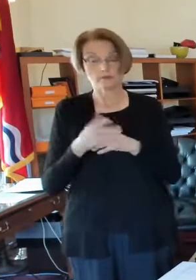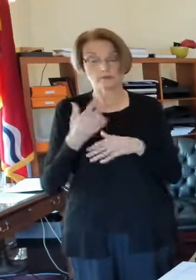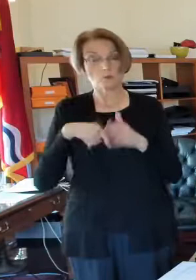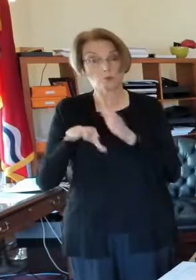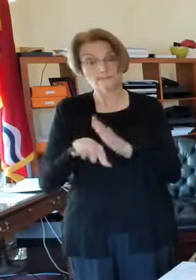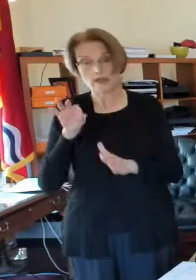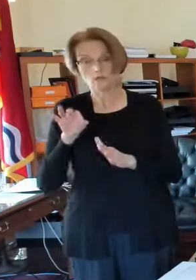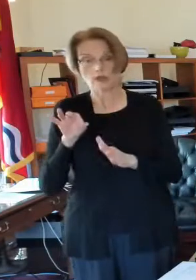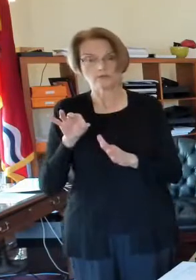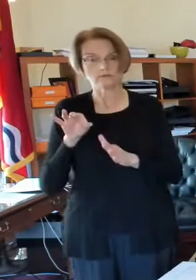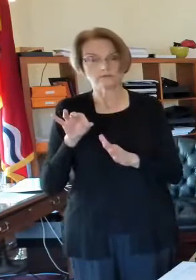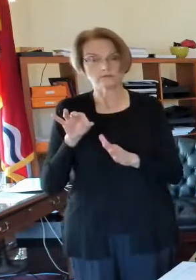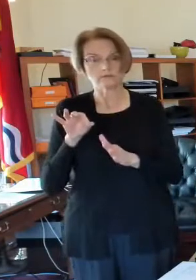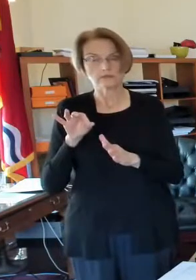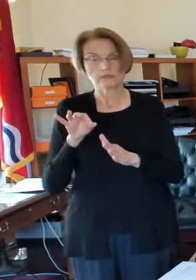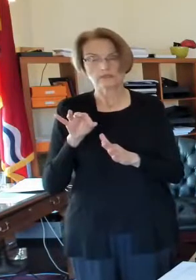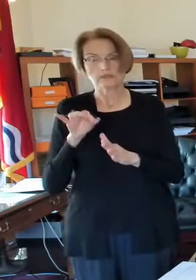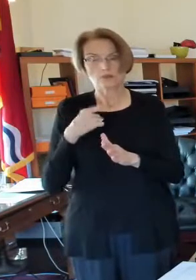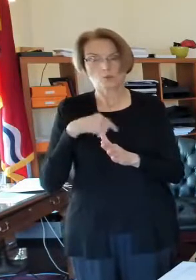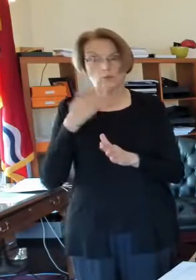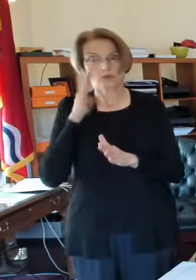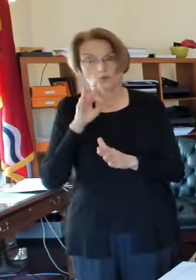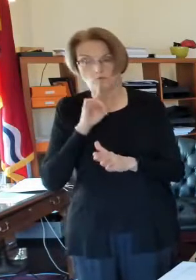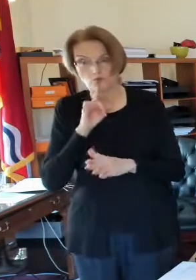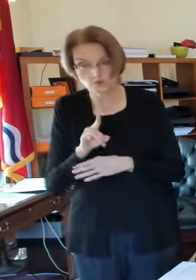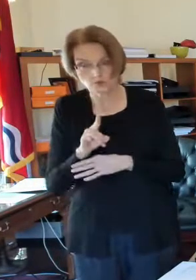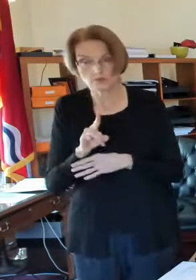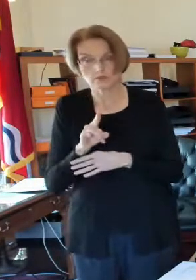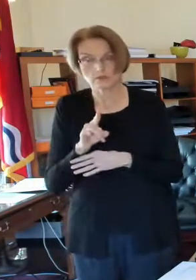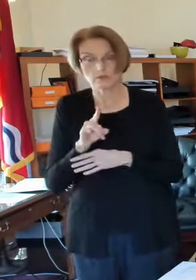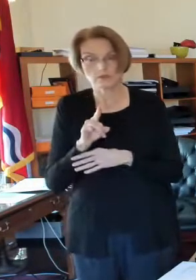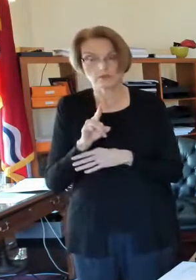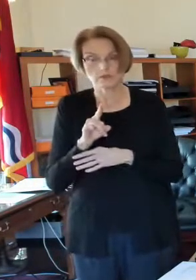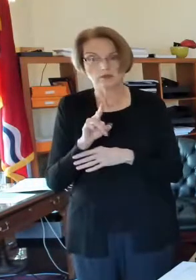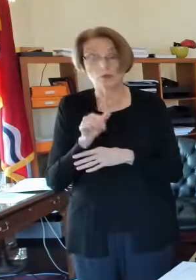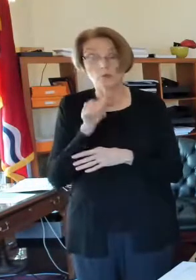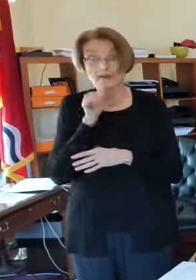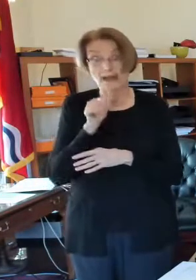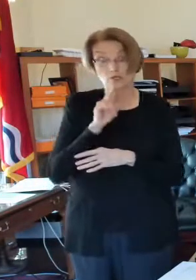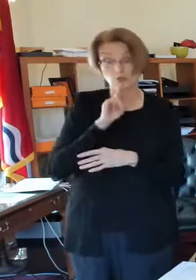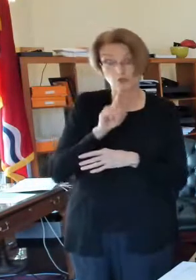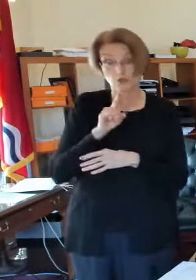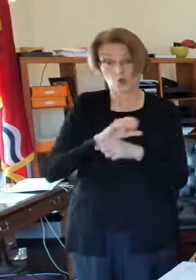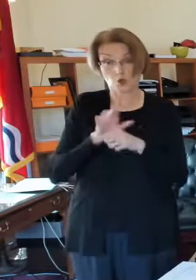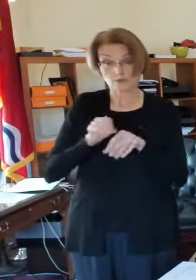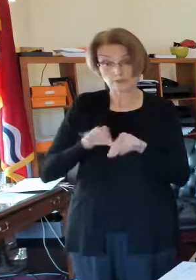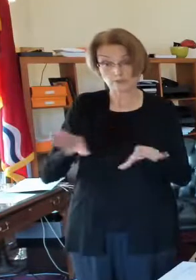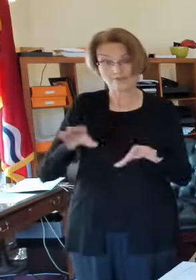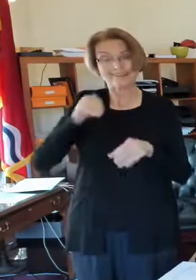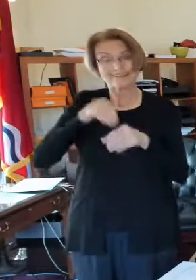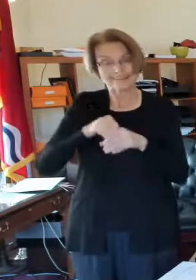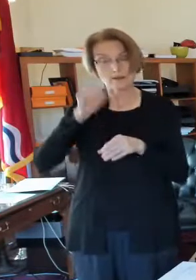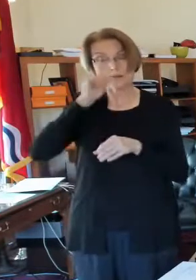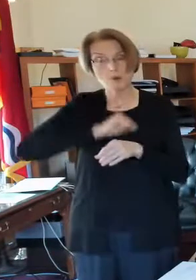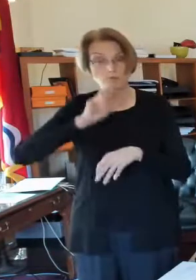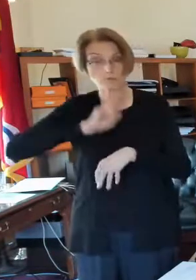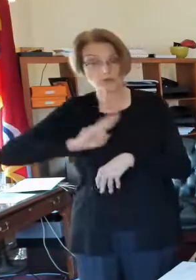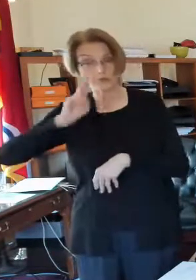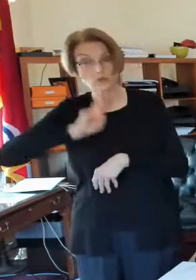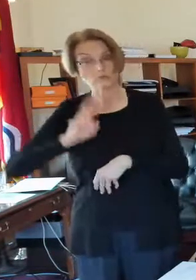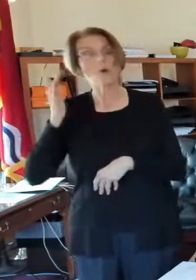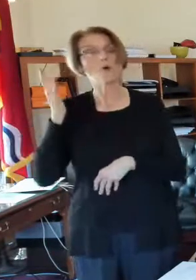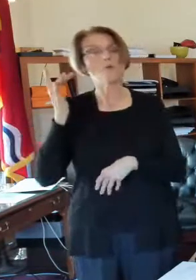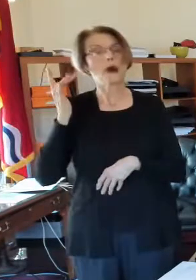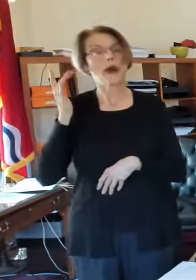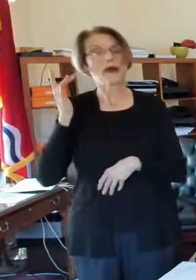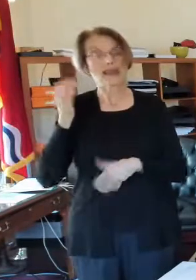we don't know for sure and we don't think that it's necessarily spreading in bars and restaurants because bars and restaurants, their occupancy is